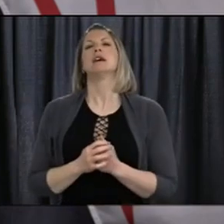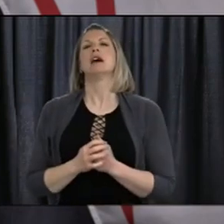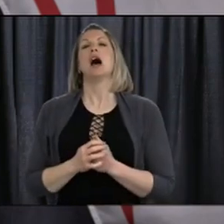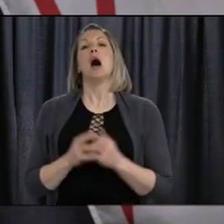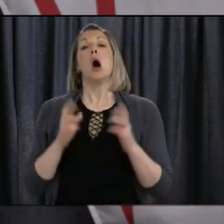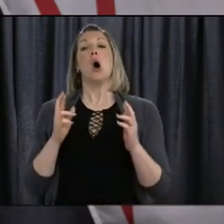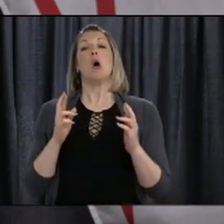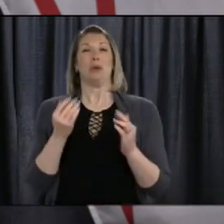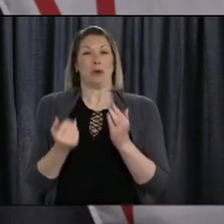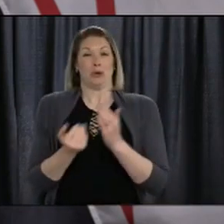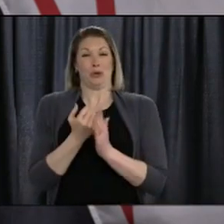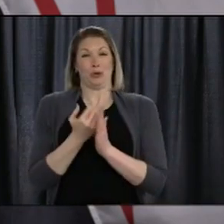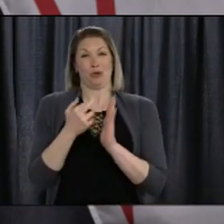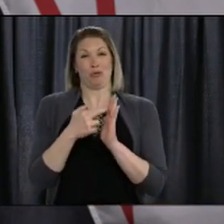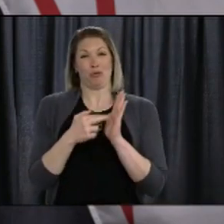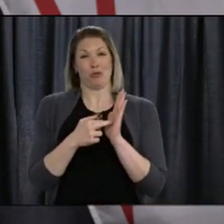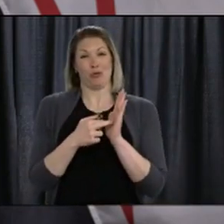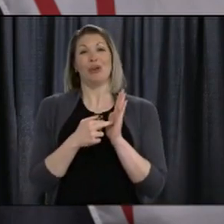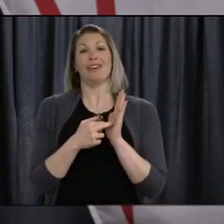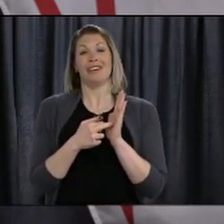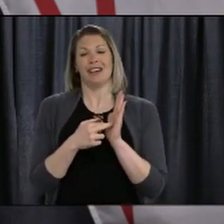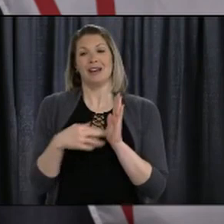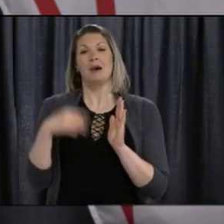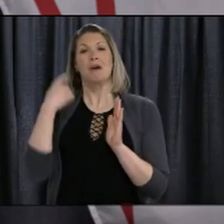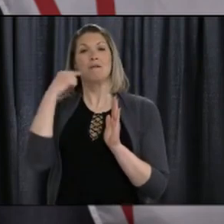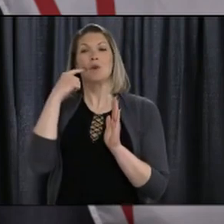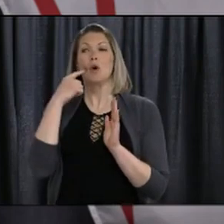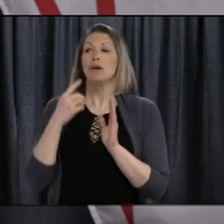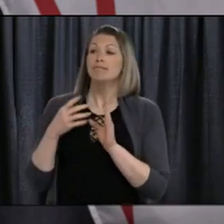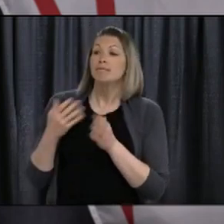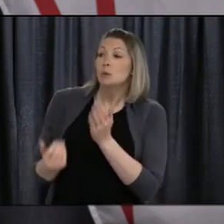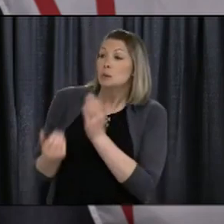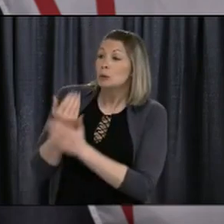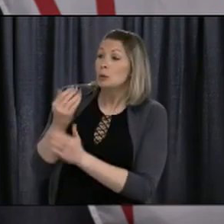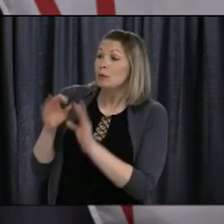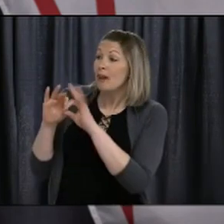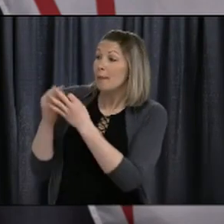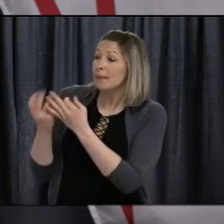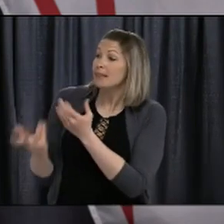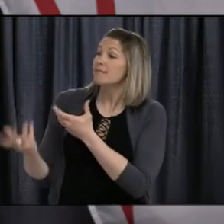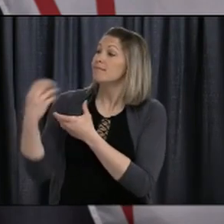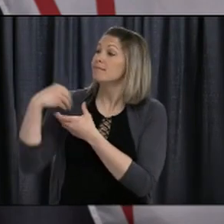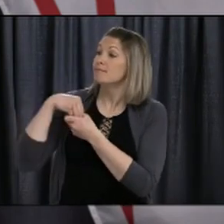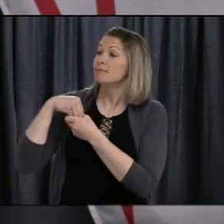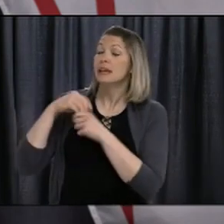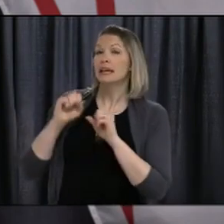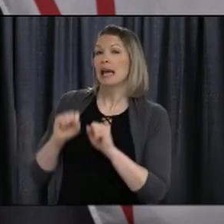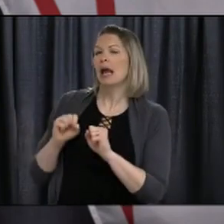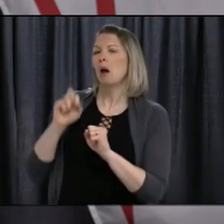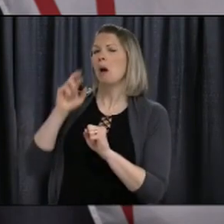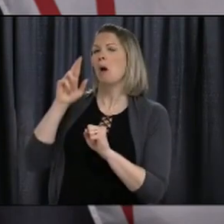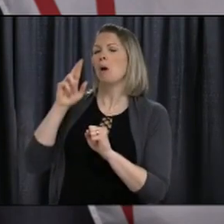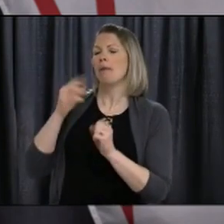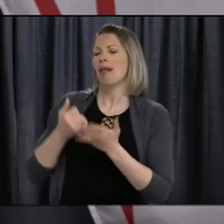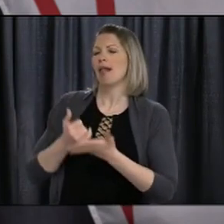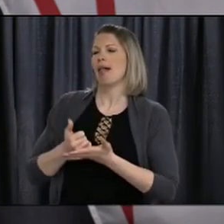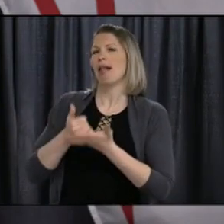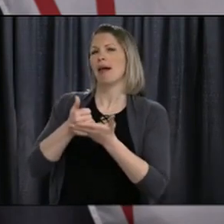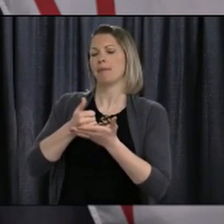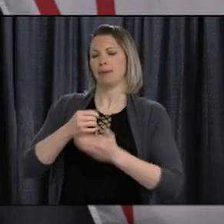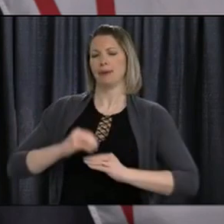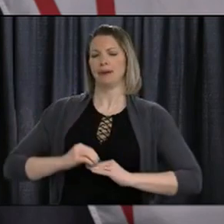and allowed you to see some light at the end of the tunnel. Our ability to see this through will depend on our continued patience and dedication,